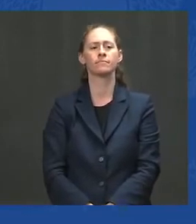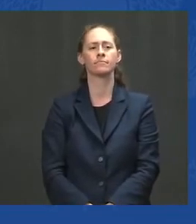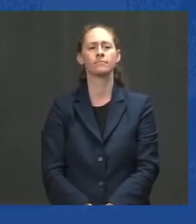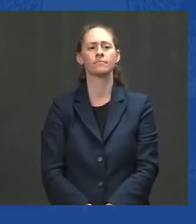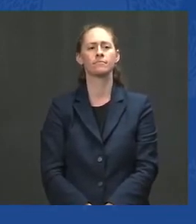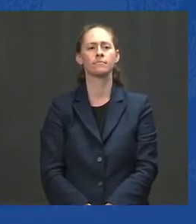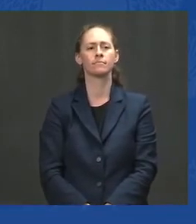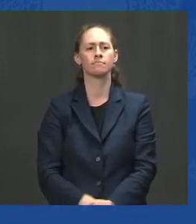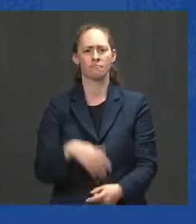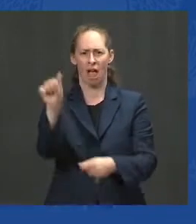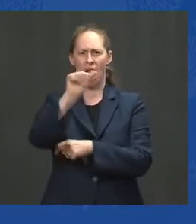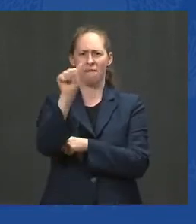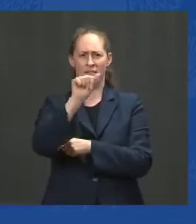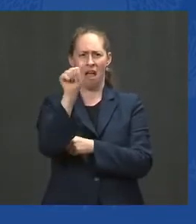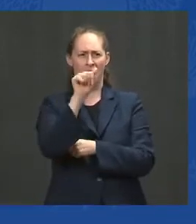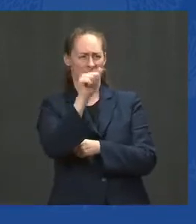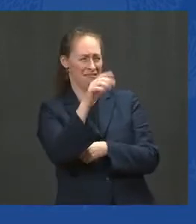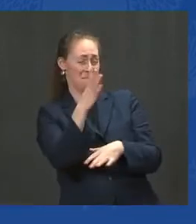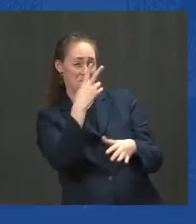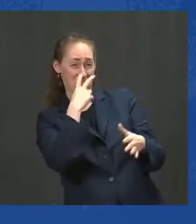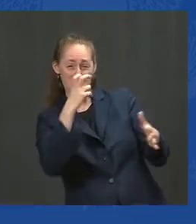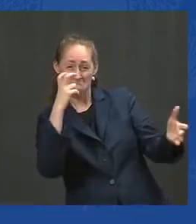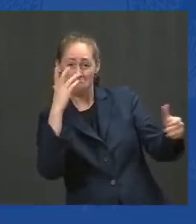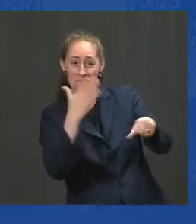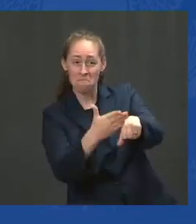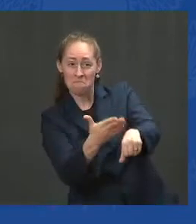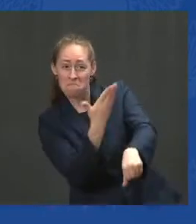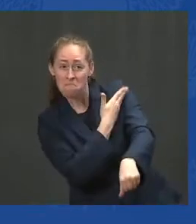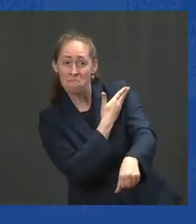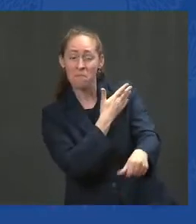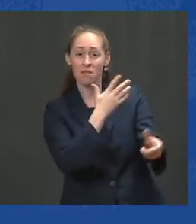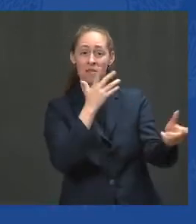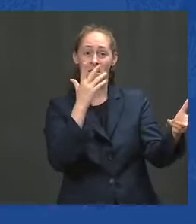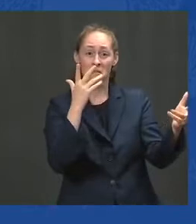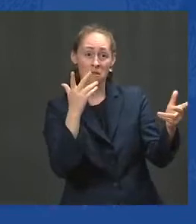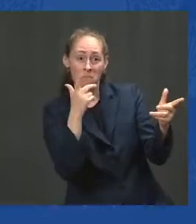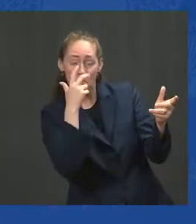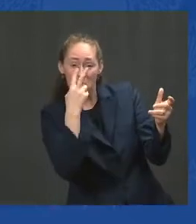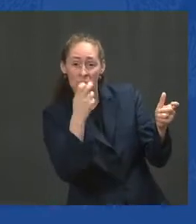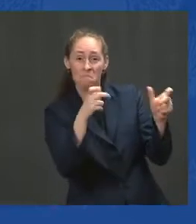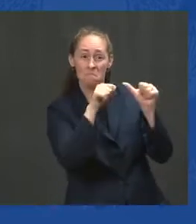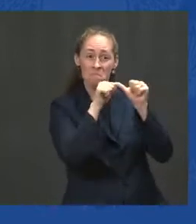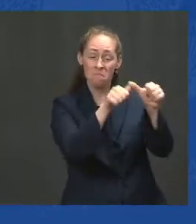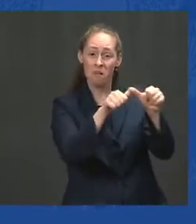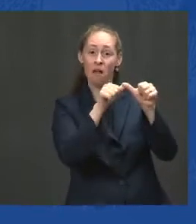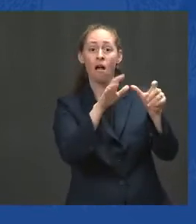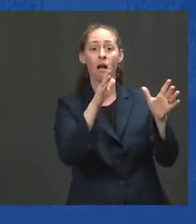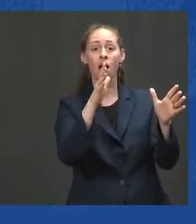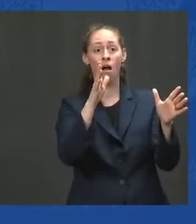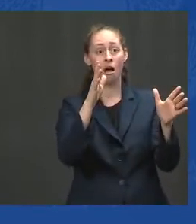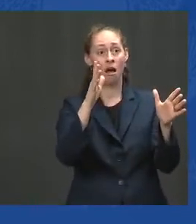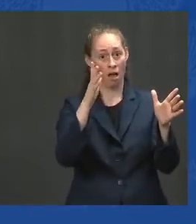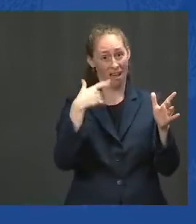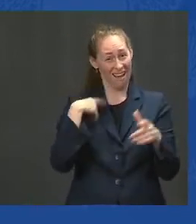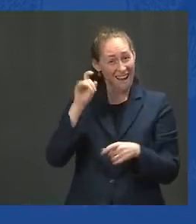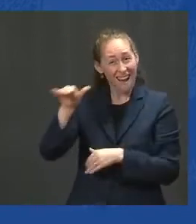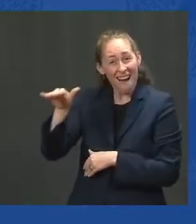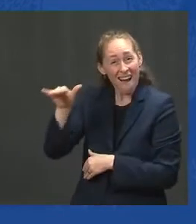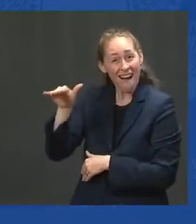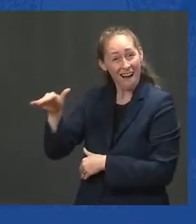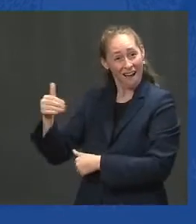I cannot and will not ask our troops to fight on endlessly another — in another country's civil war,